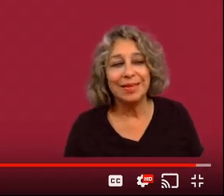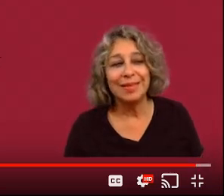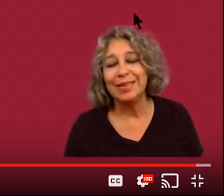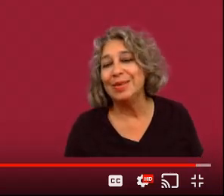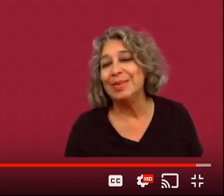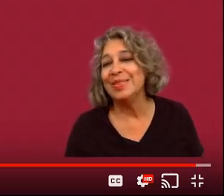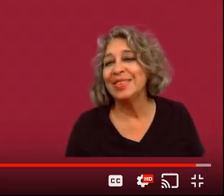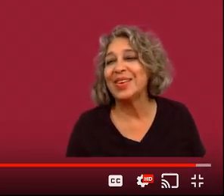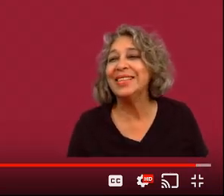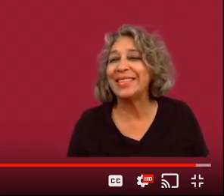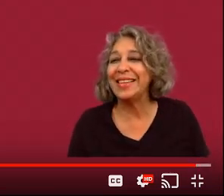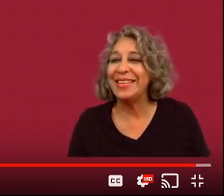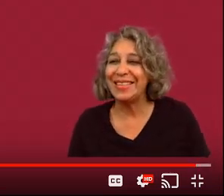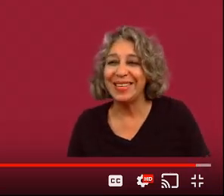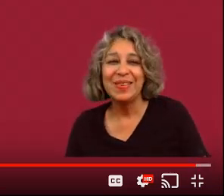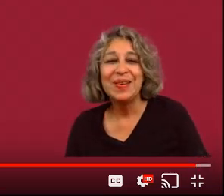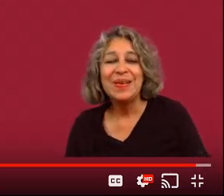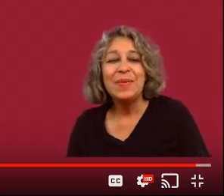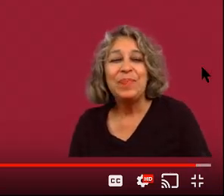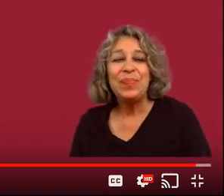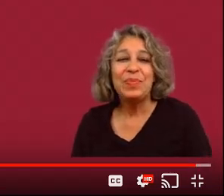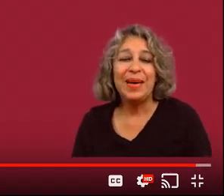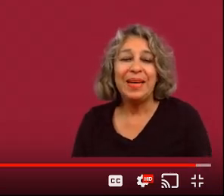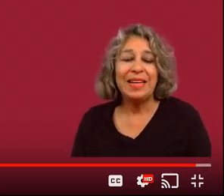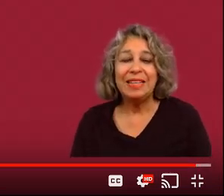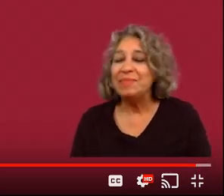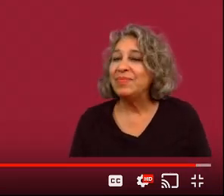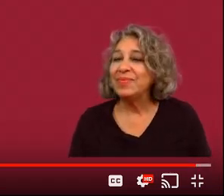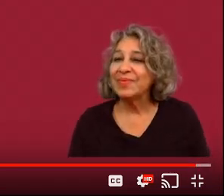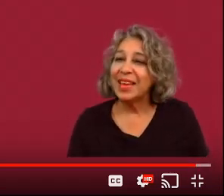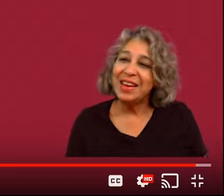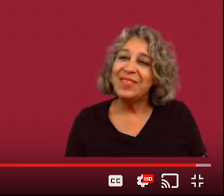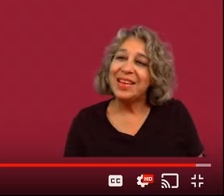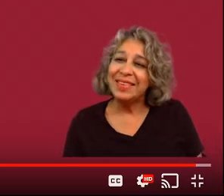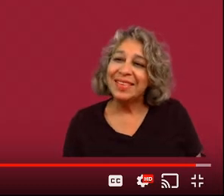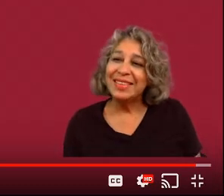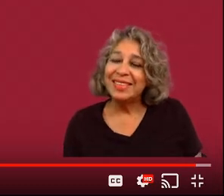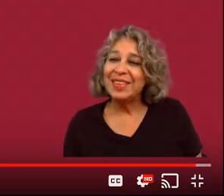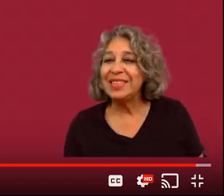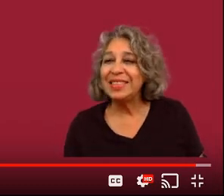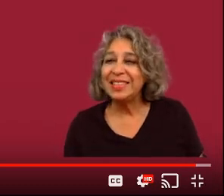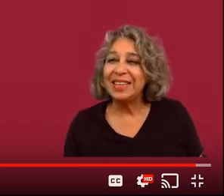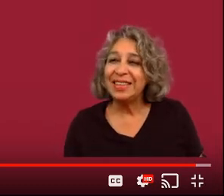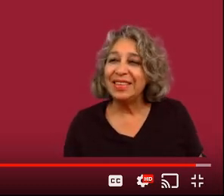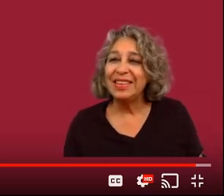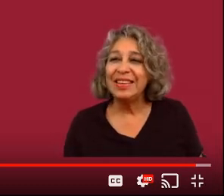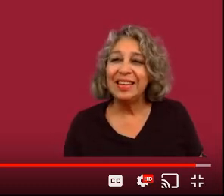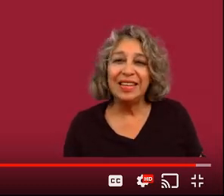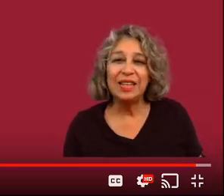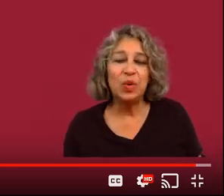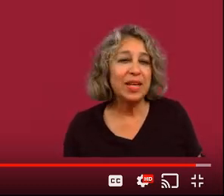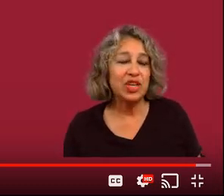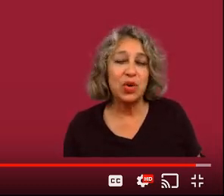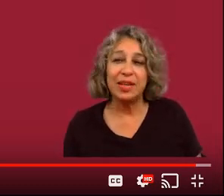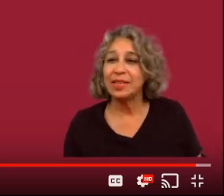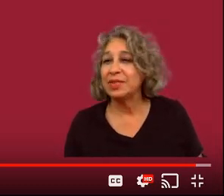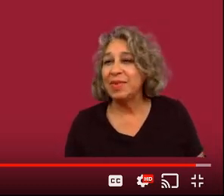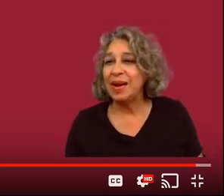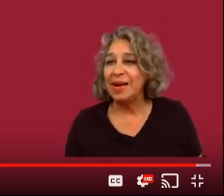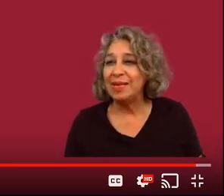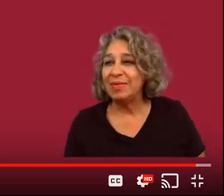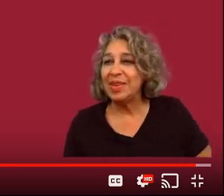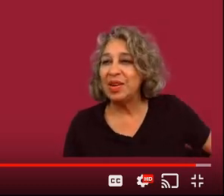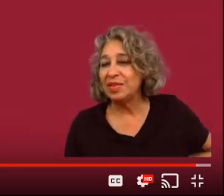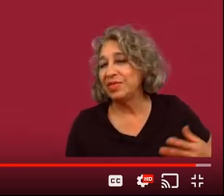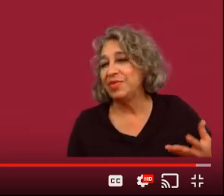pause it to do the translation but um anyway so this is a little quick short it's